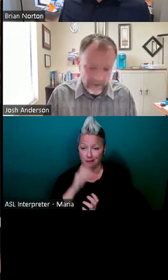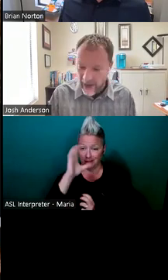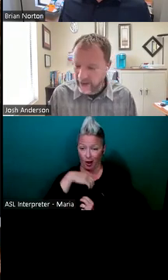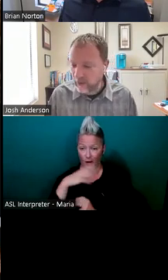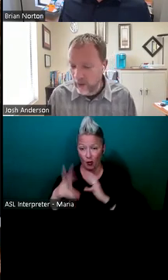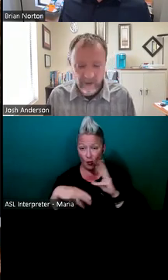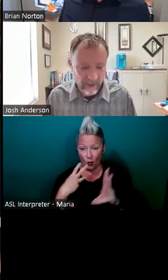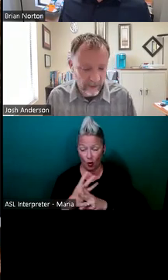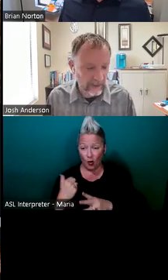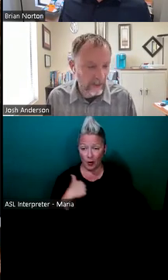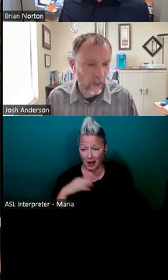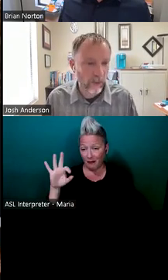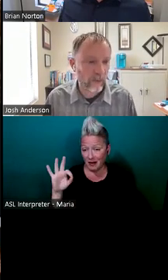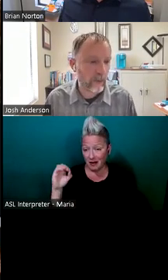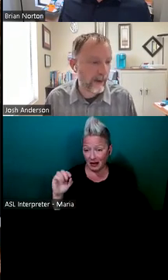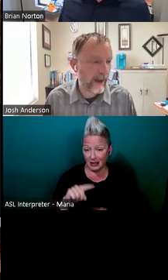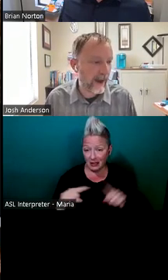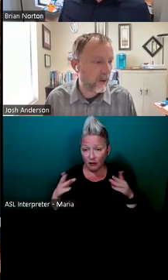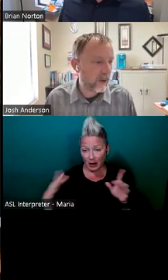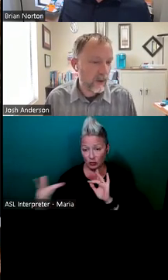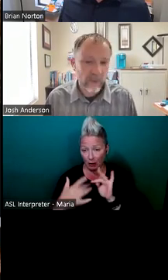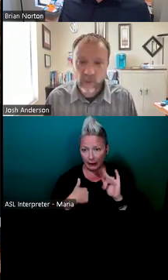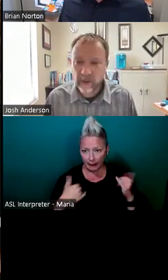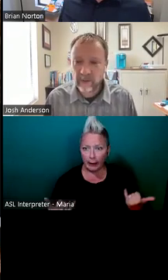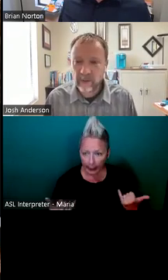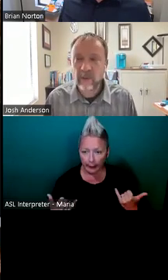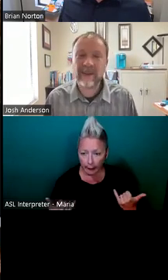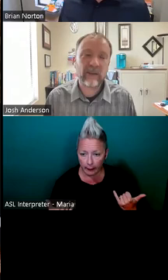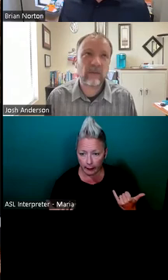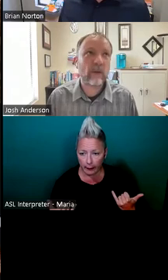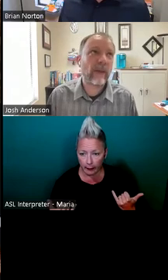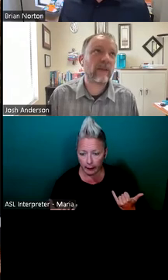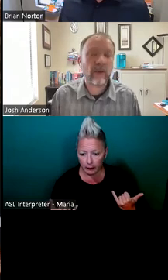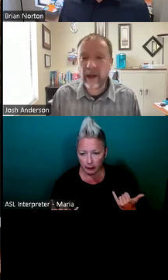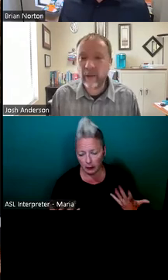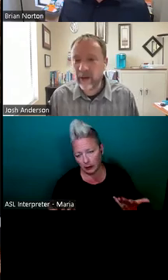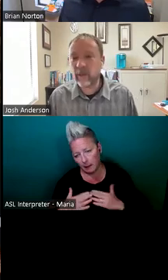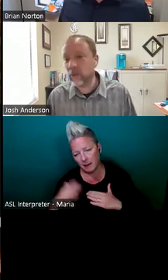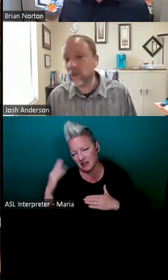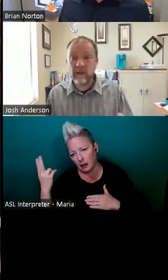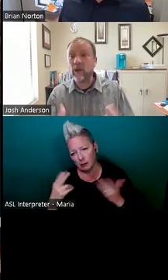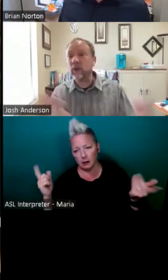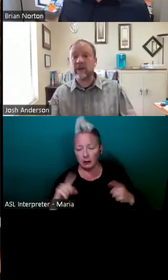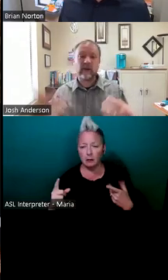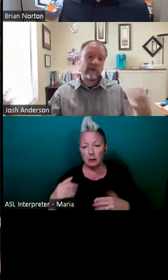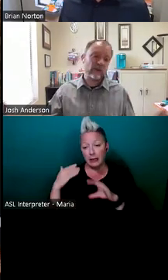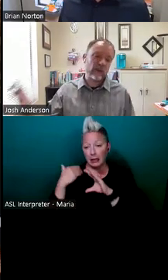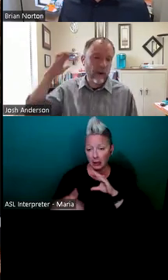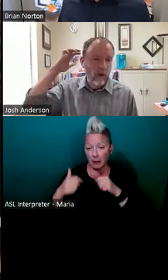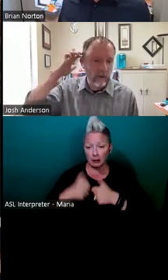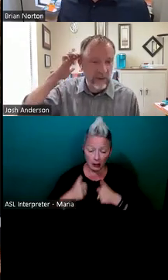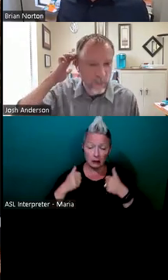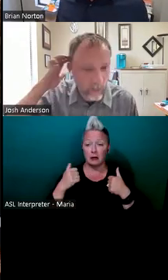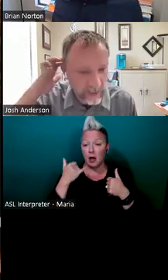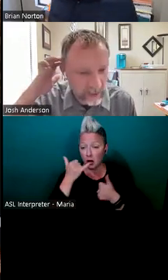there's 90 ways, I think, to get ahold of me right now between, I mean, that's okay. That's a little high, but anyway, between email, between text messages,